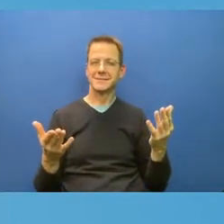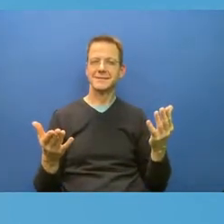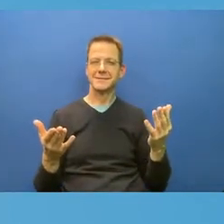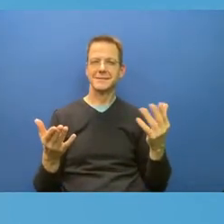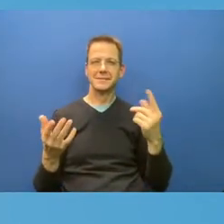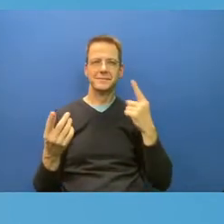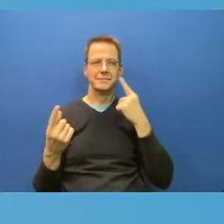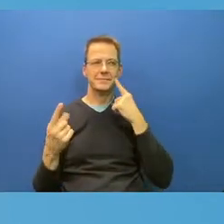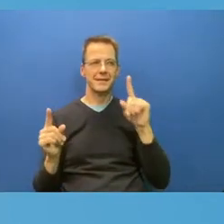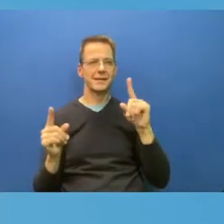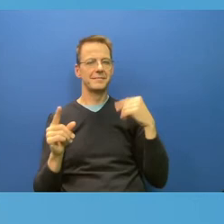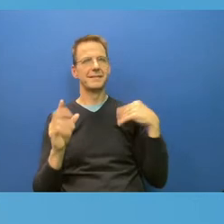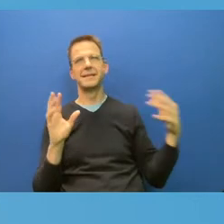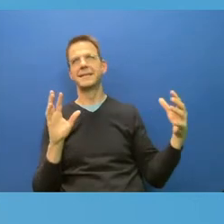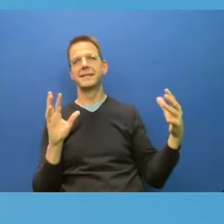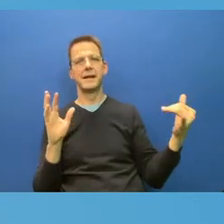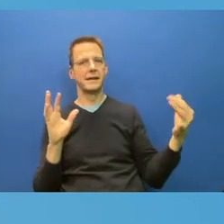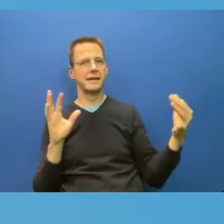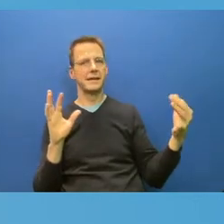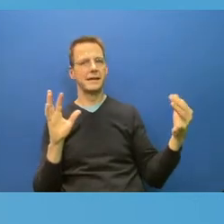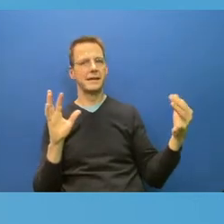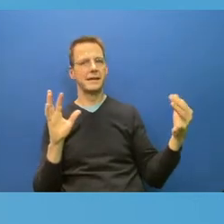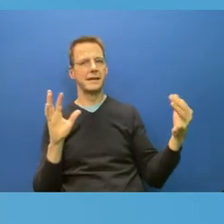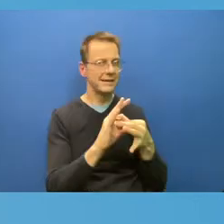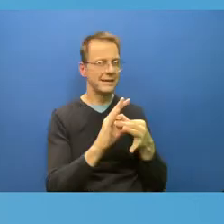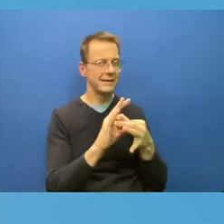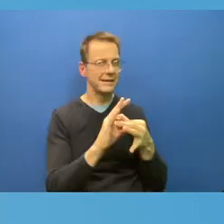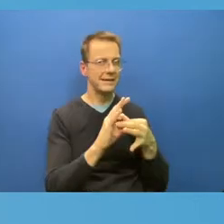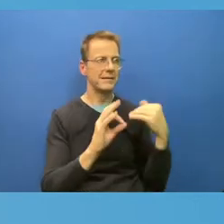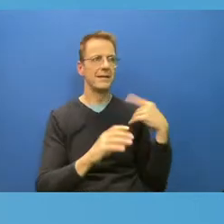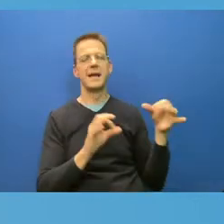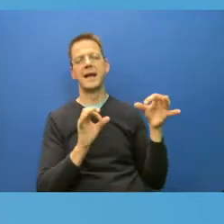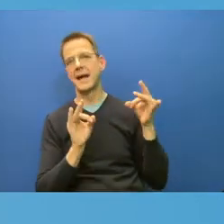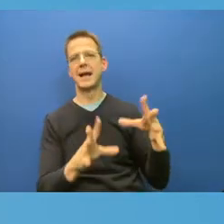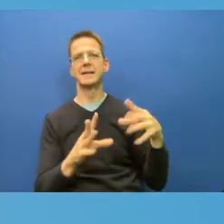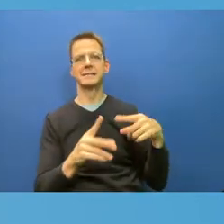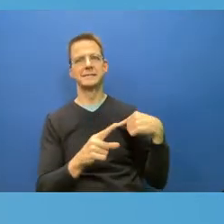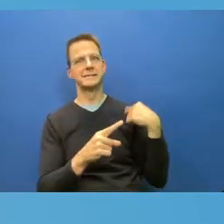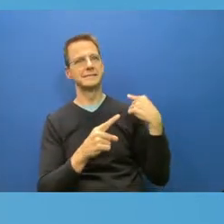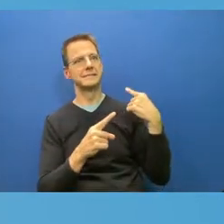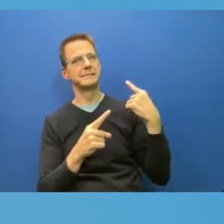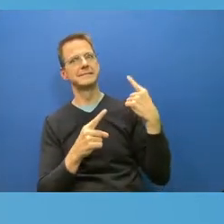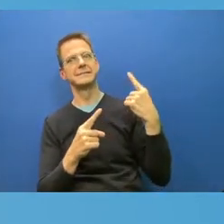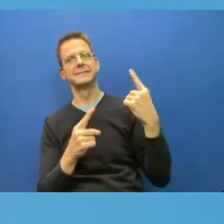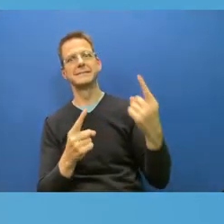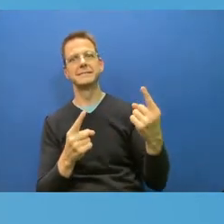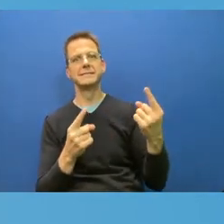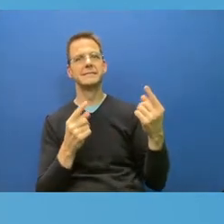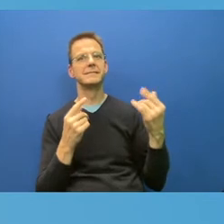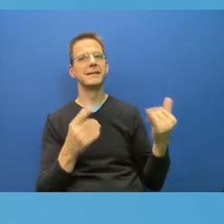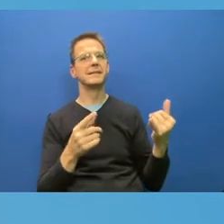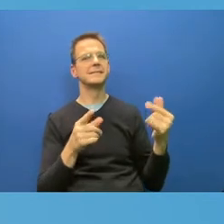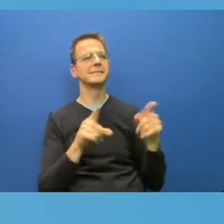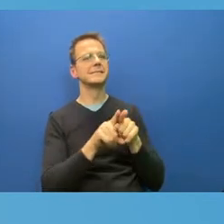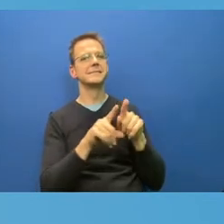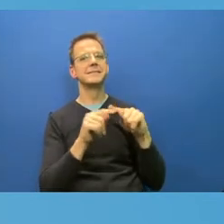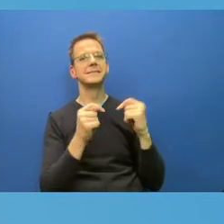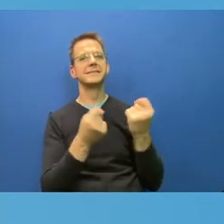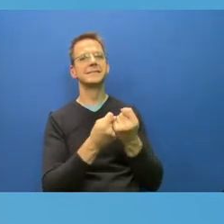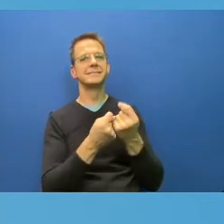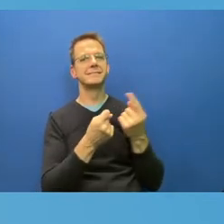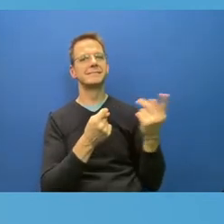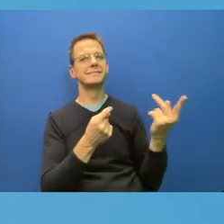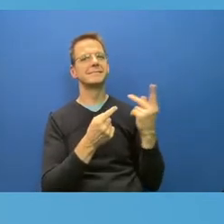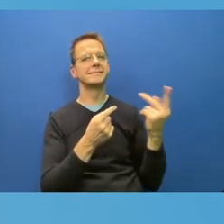Because what we're on the same team now, both businesses to be able to do well, keep their customers safe, make money,